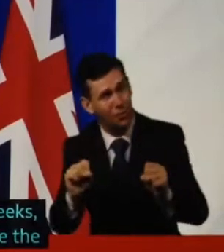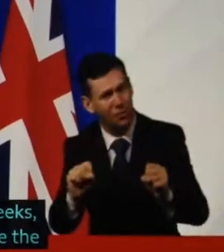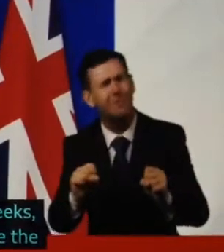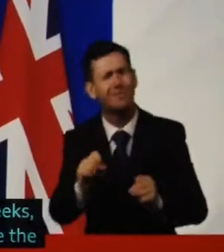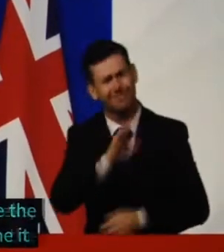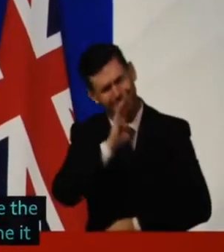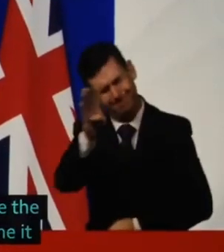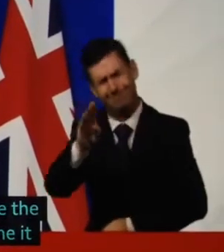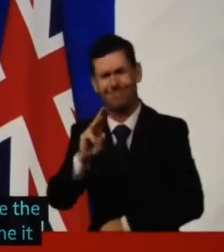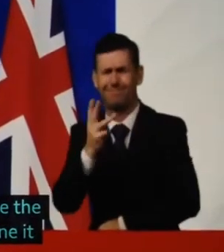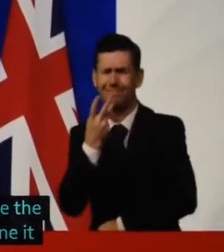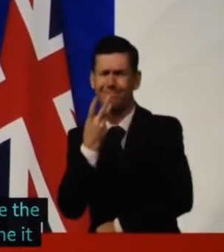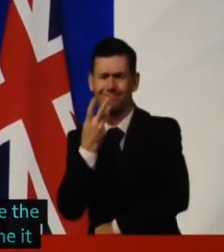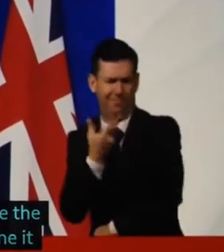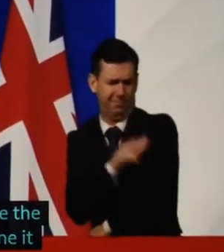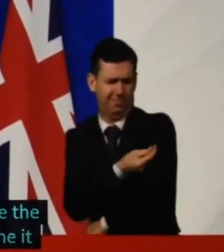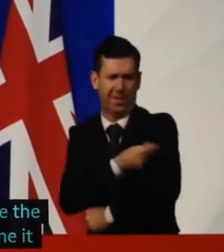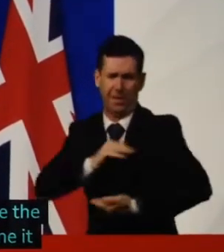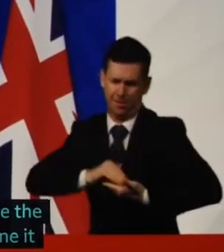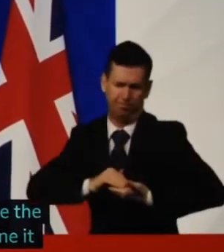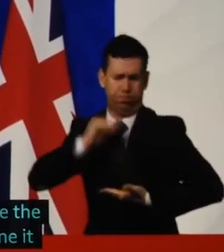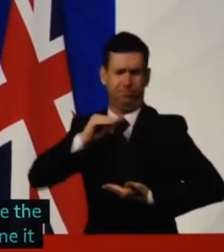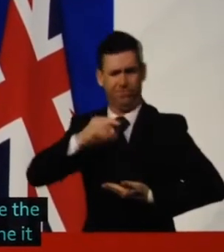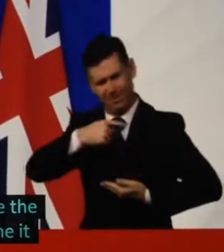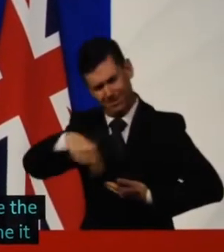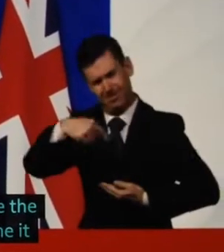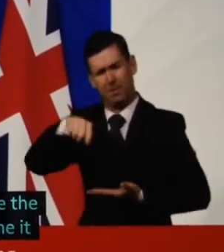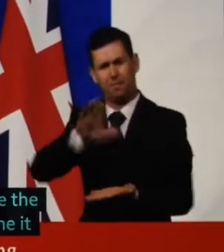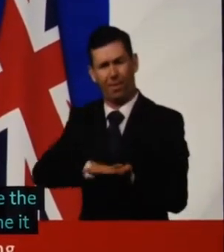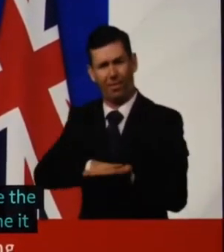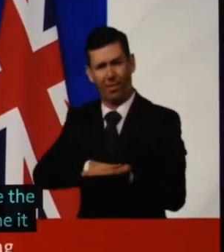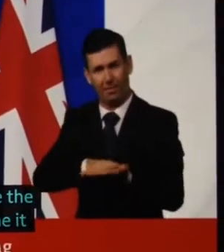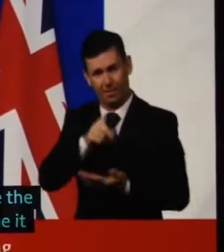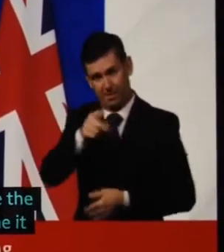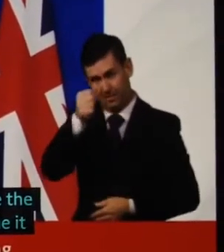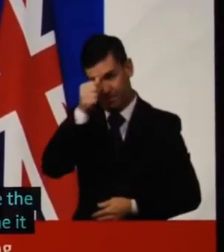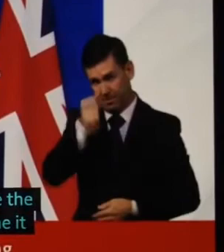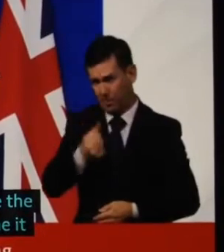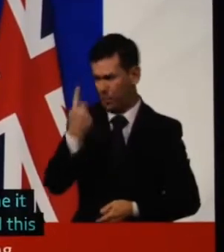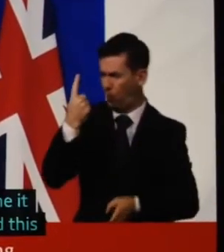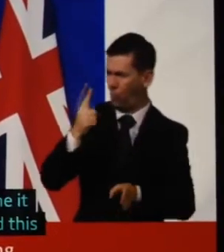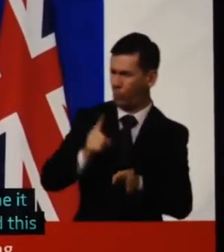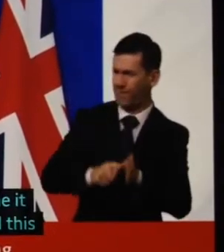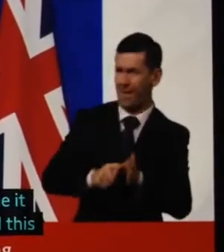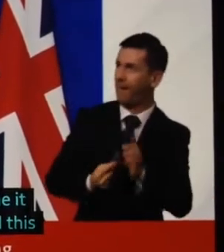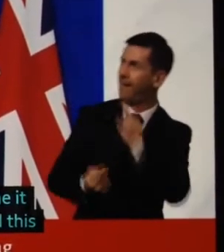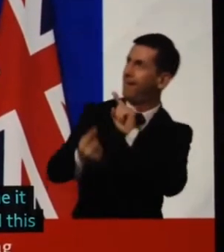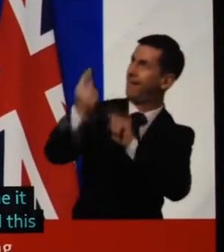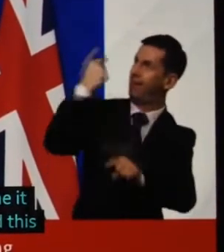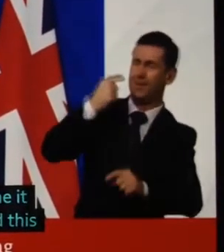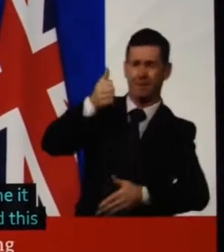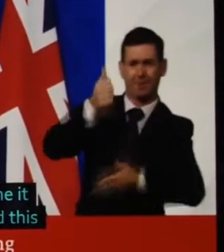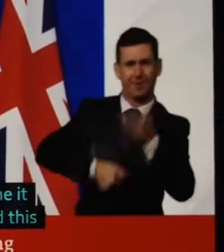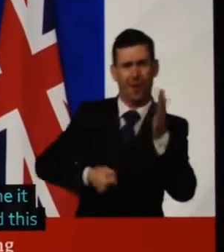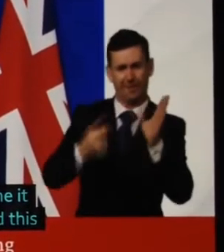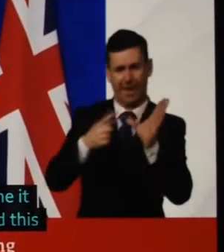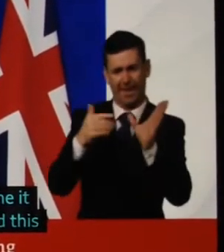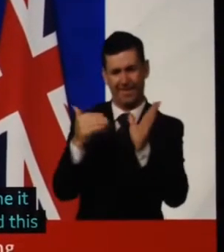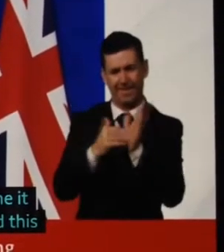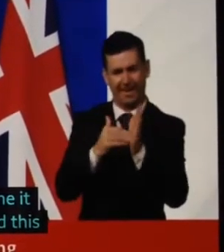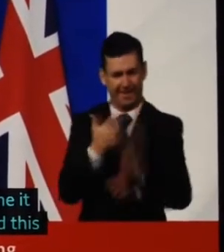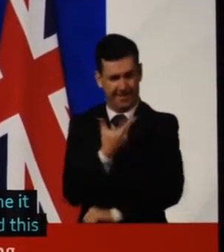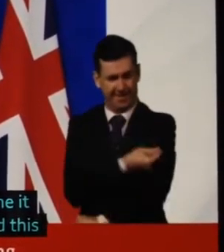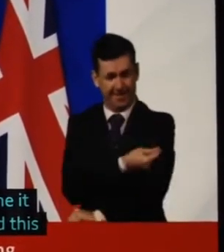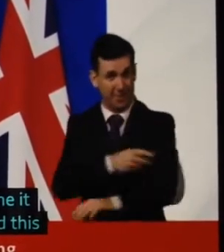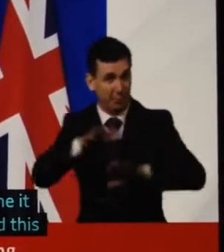Self-boosted this month, exactly a year after the UK administered the first epidemic of vaccine, British vegetables